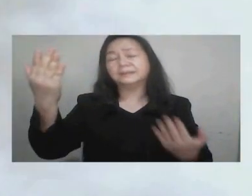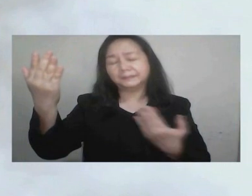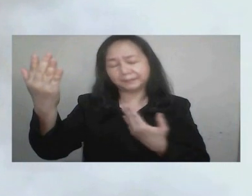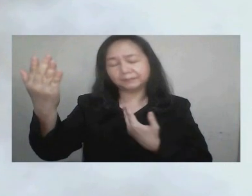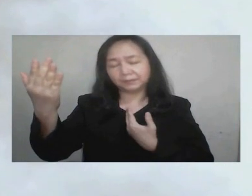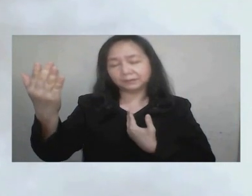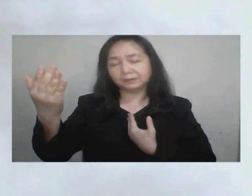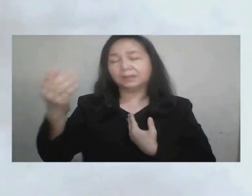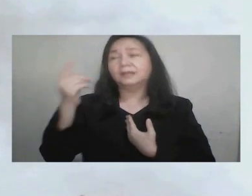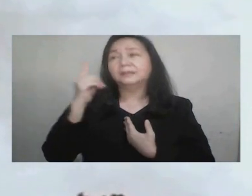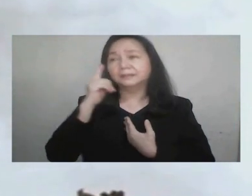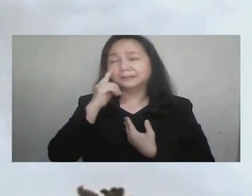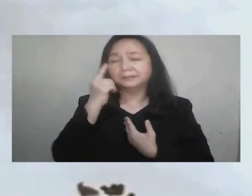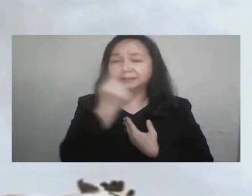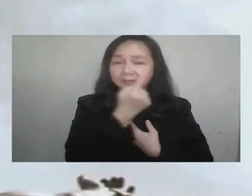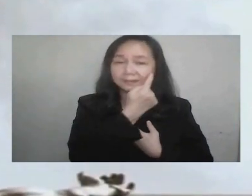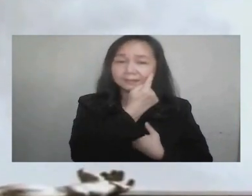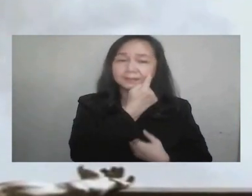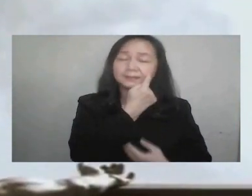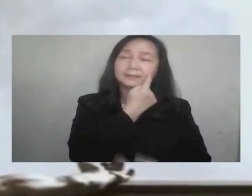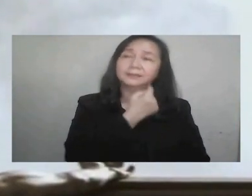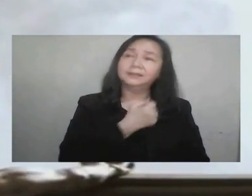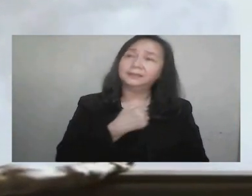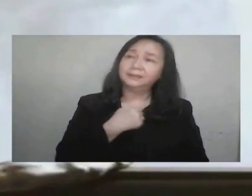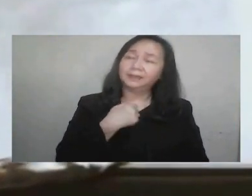'y aking mata,